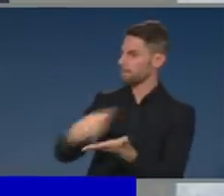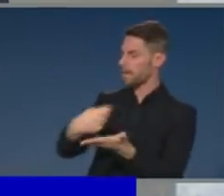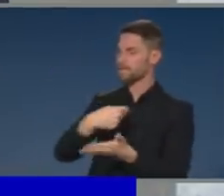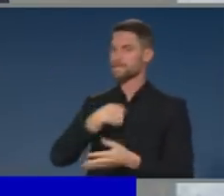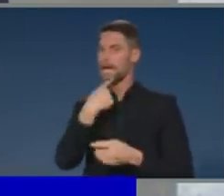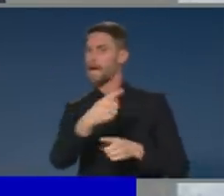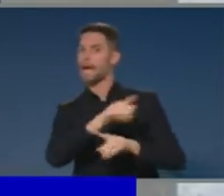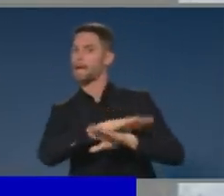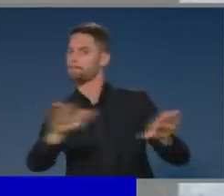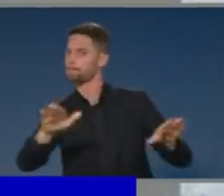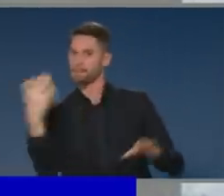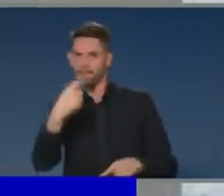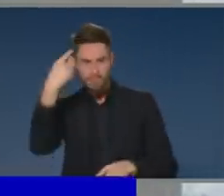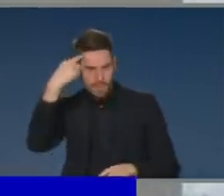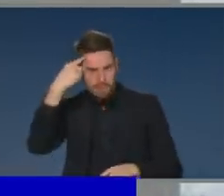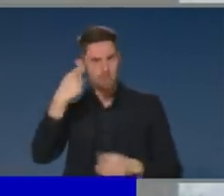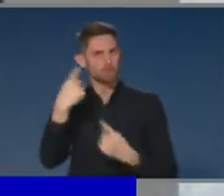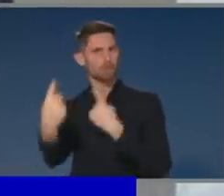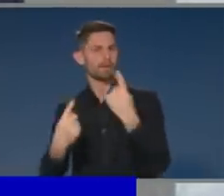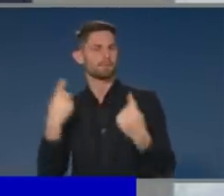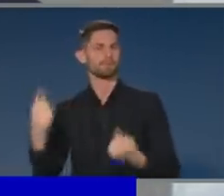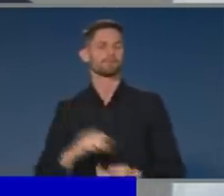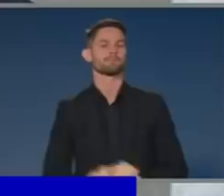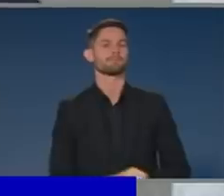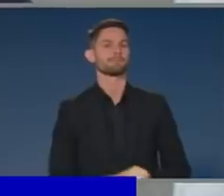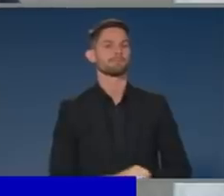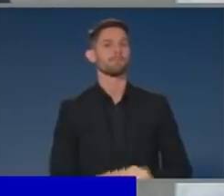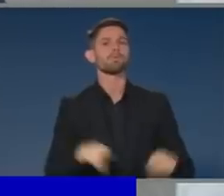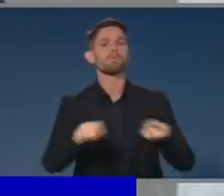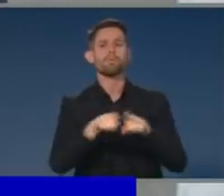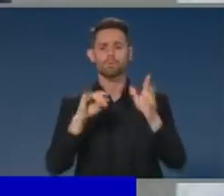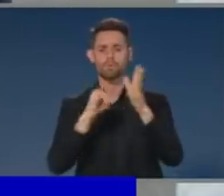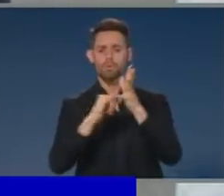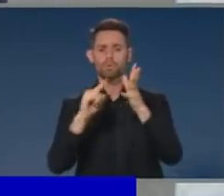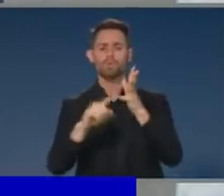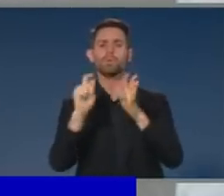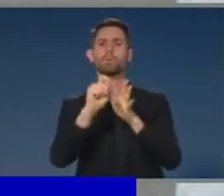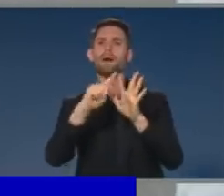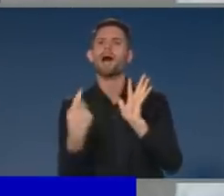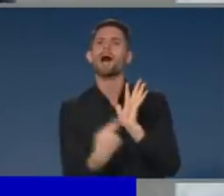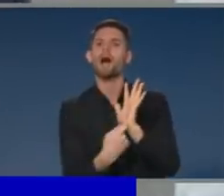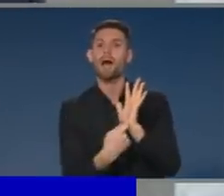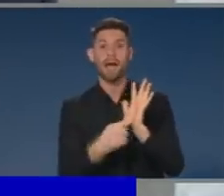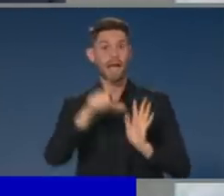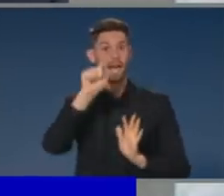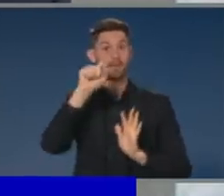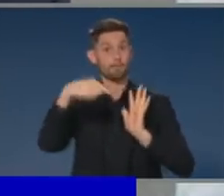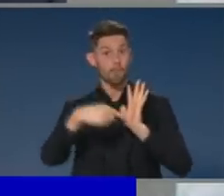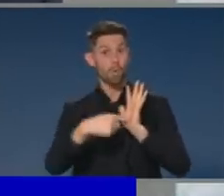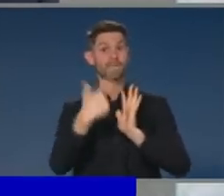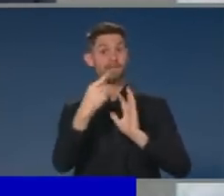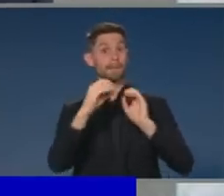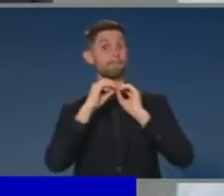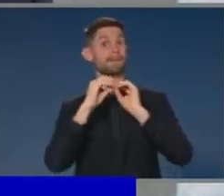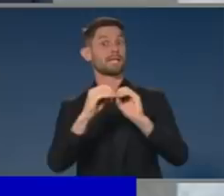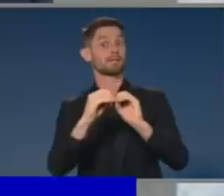In addition, the super system, we're advised, is responding very well. The superannuation system with some $11.7 billion in claims.